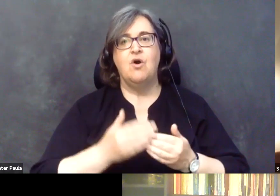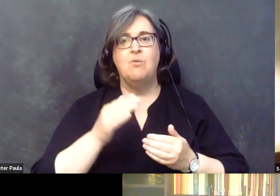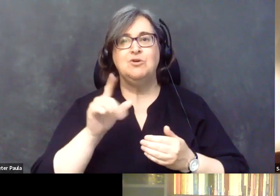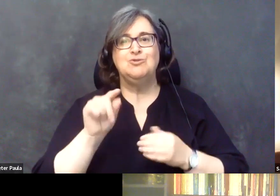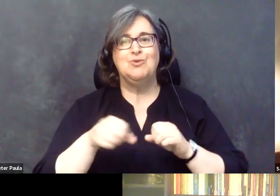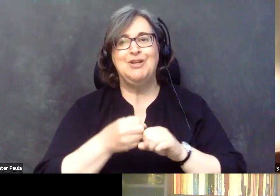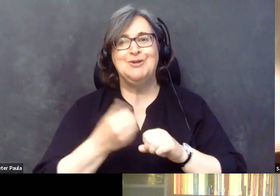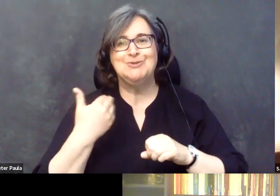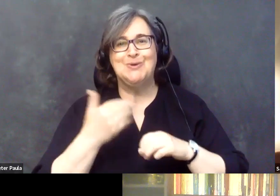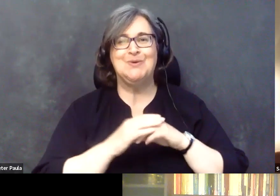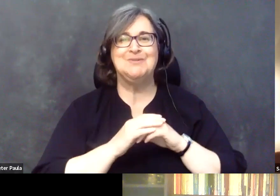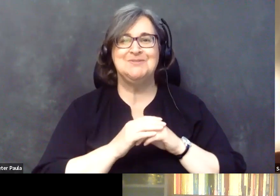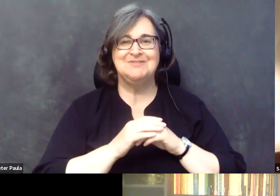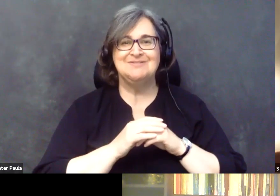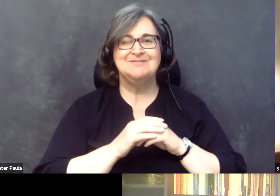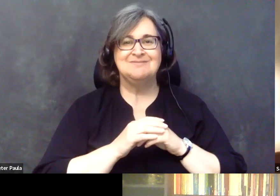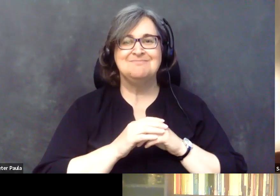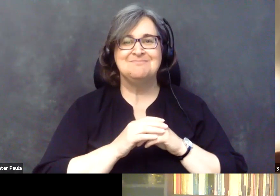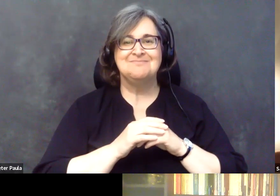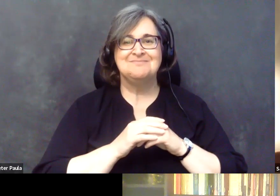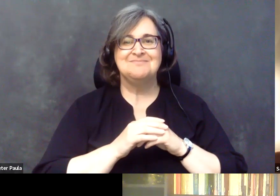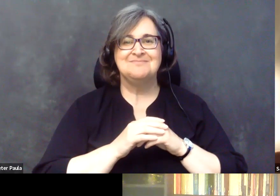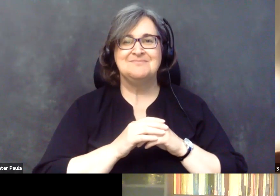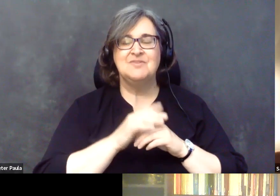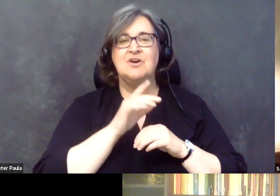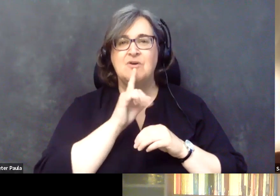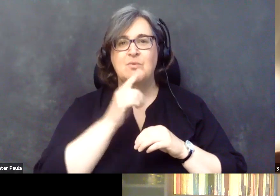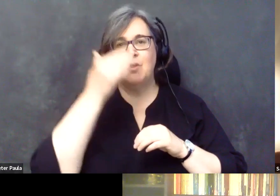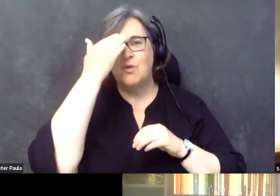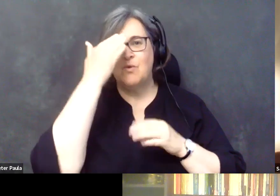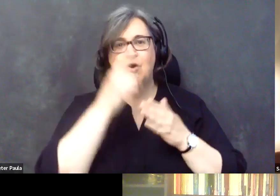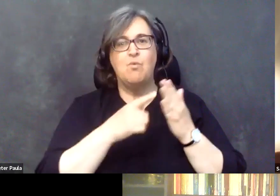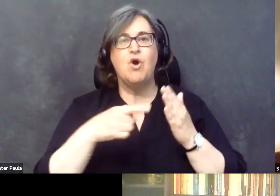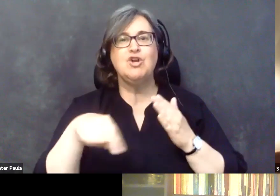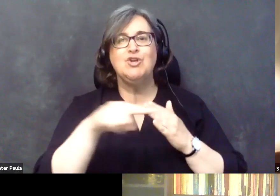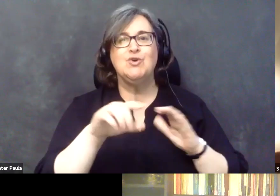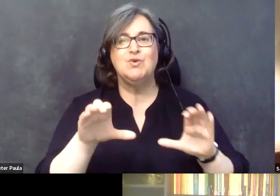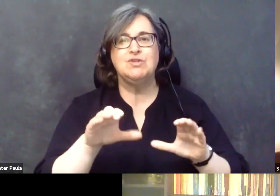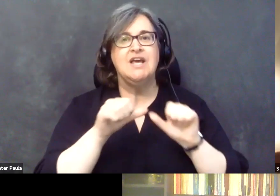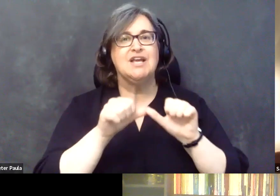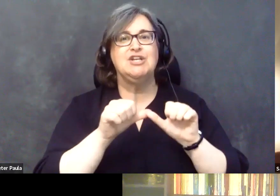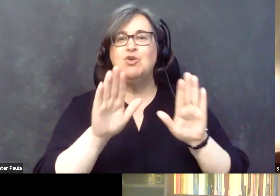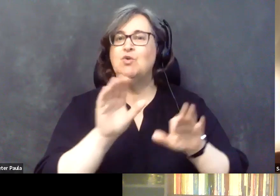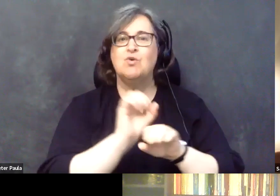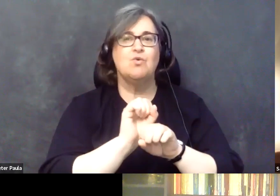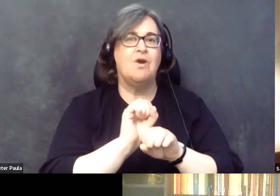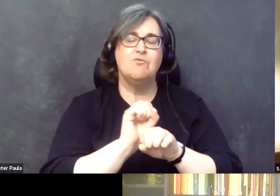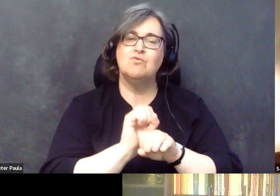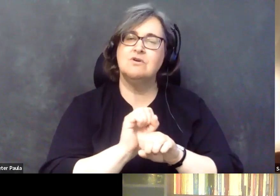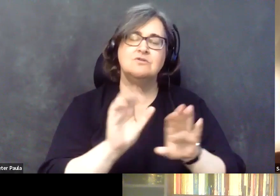actually. So, yeah, I'm very aware of what you're doing. Keep up the great work. You know,